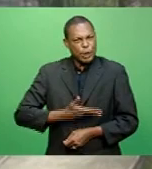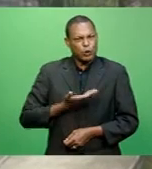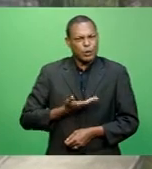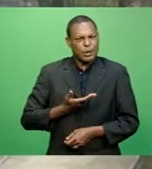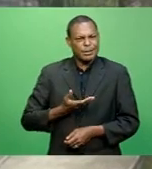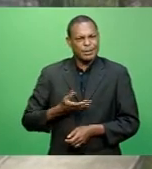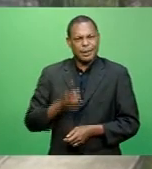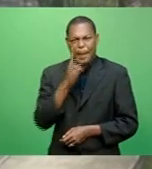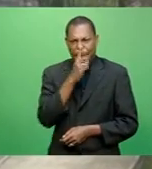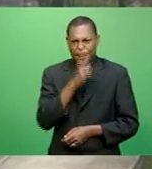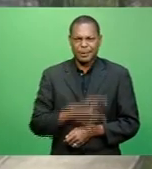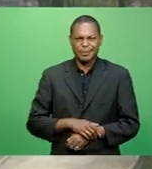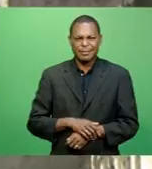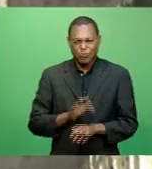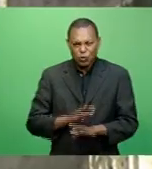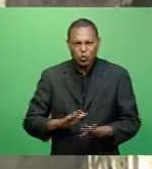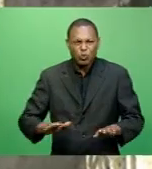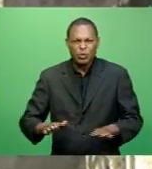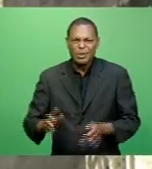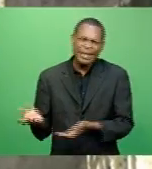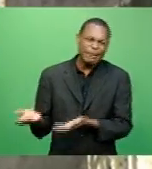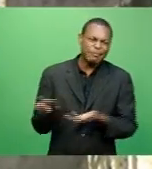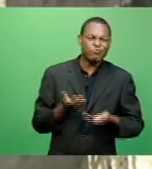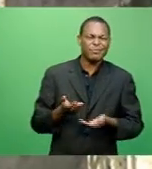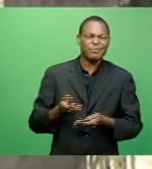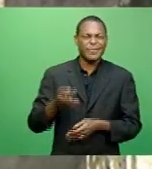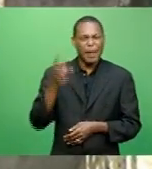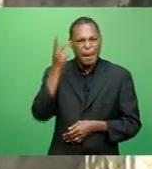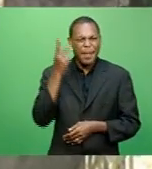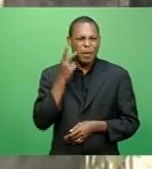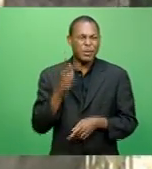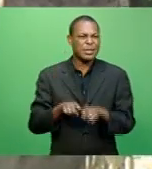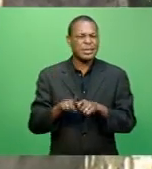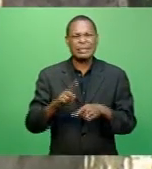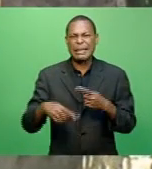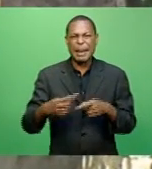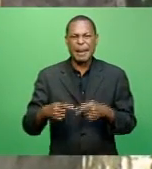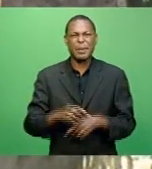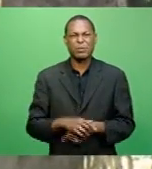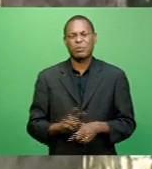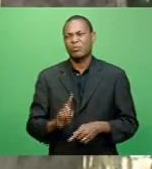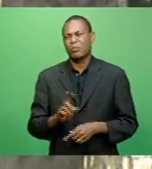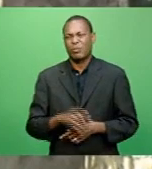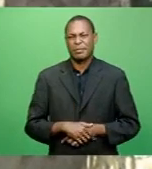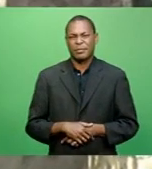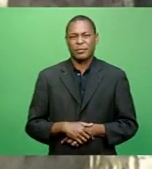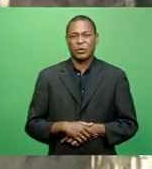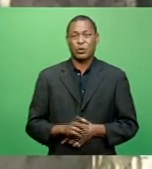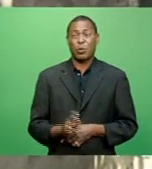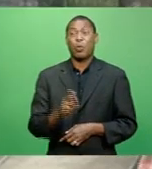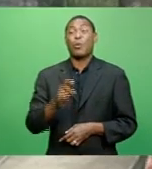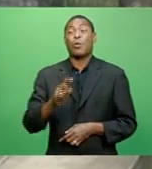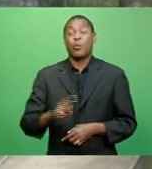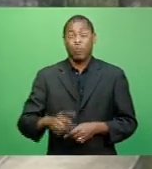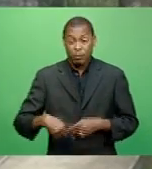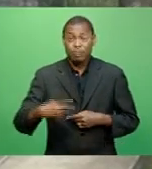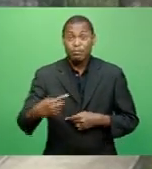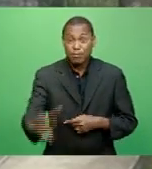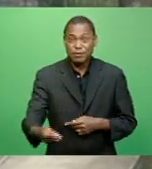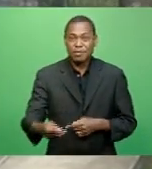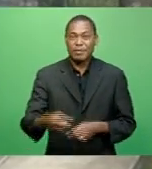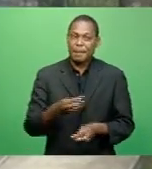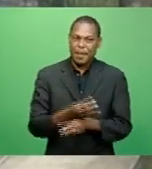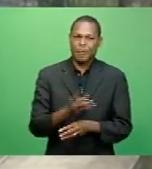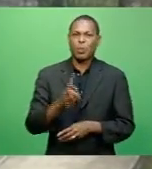they could bring their parents to sort of come and learn about the sport. And then sort of the next month, we thought we'd try Nabukkalo Creek as